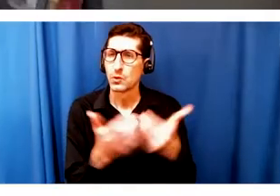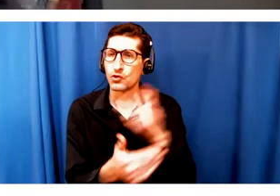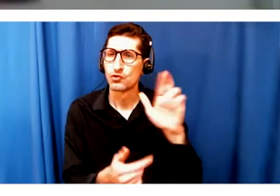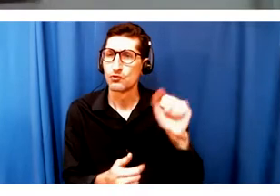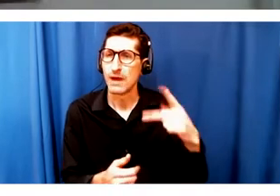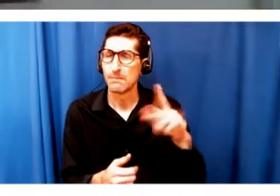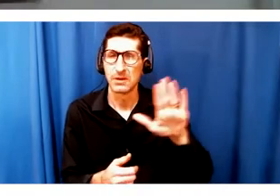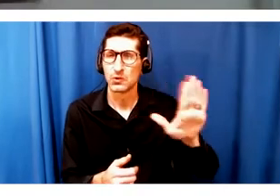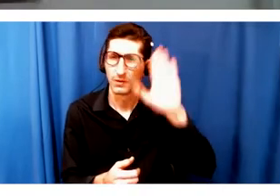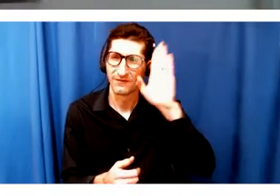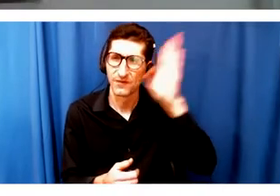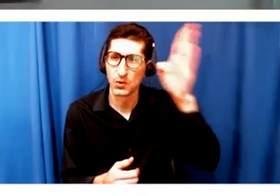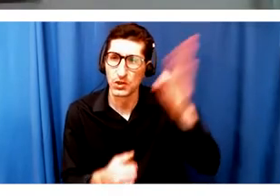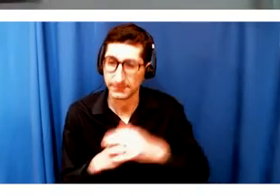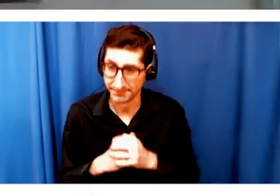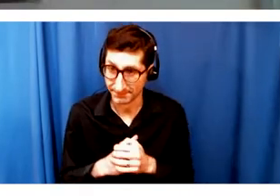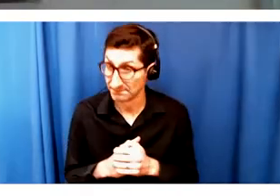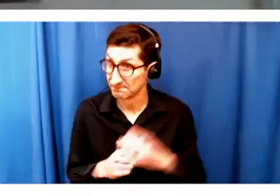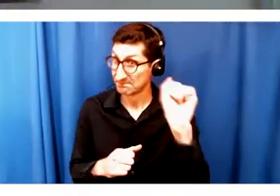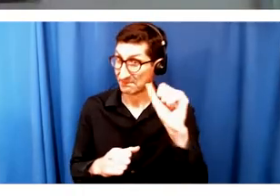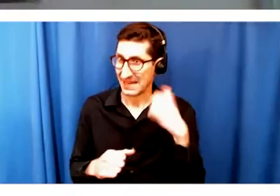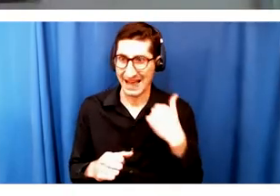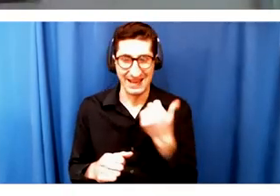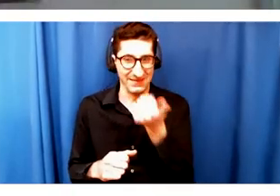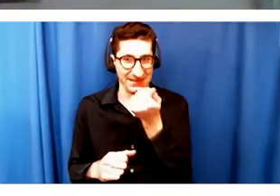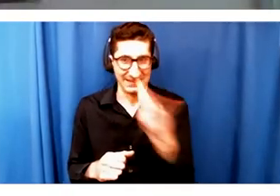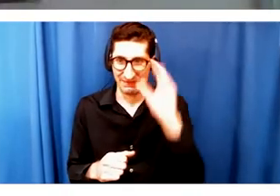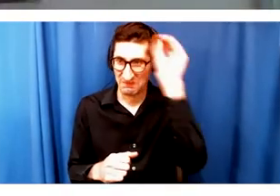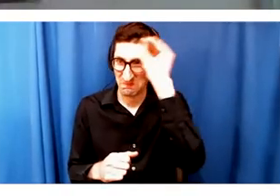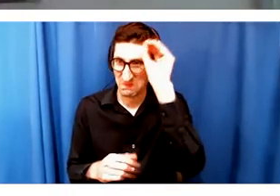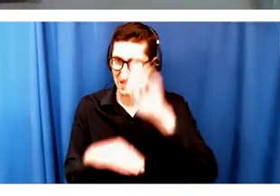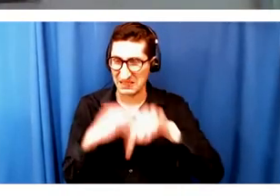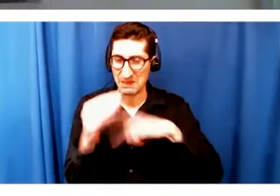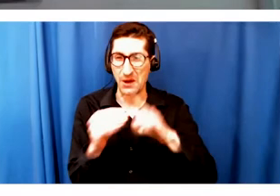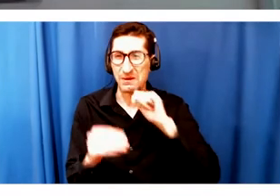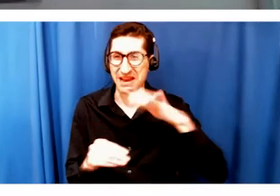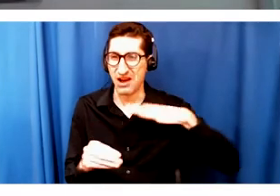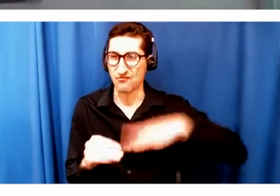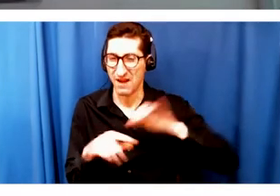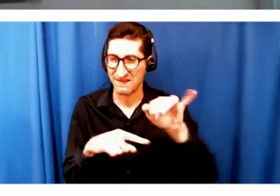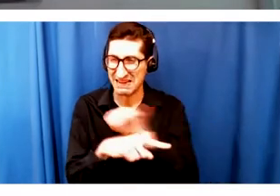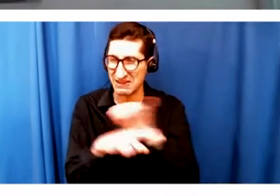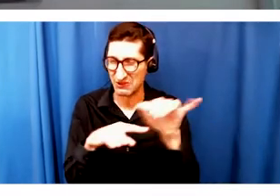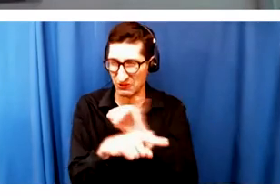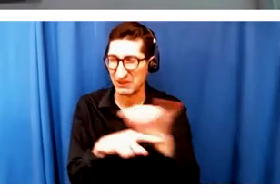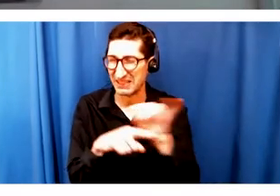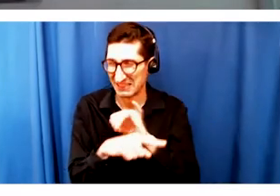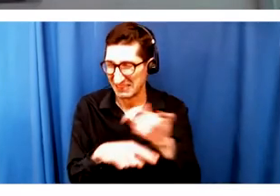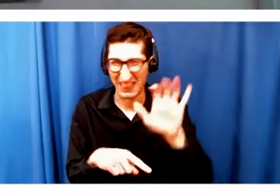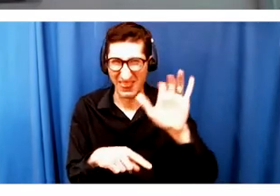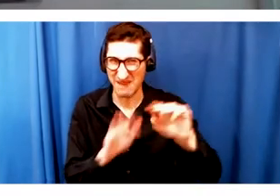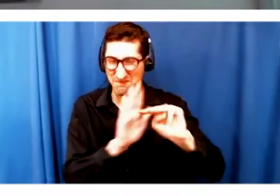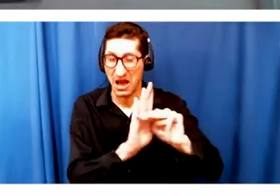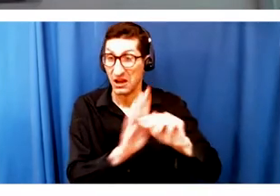Yeah, and I have a bunch of opinions about sort of the nonprofit industry in general and how that model, nonprofit